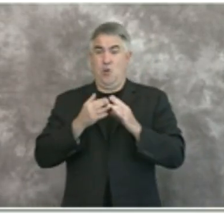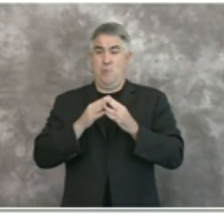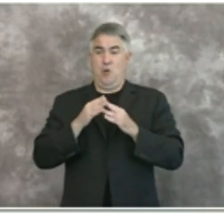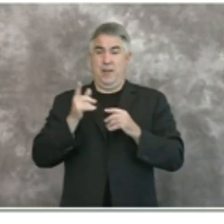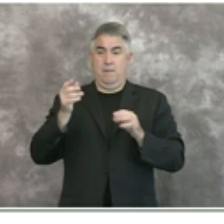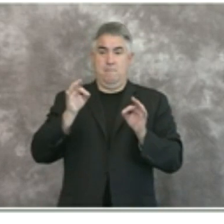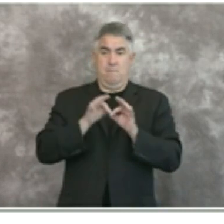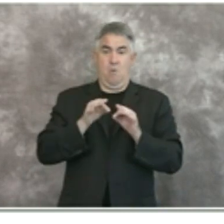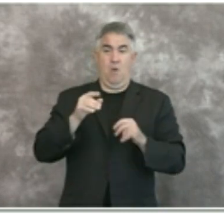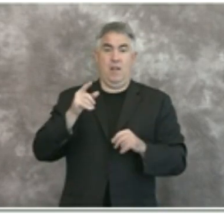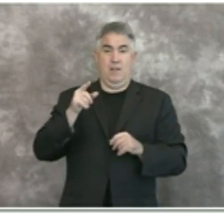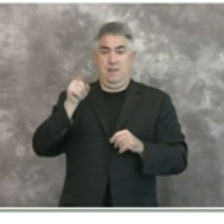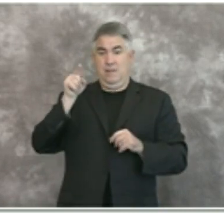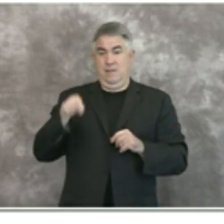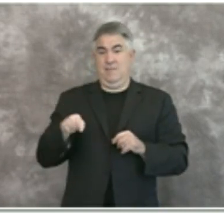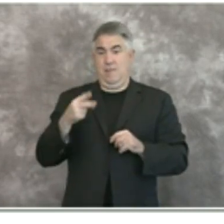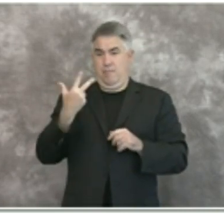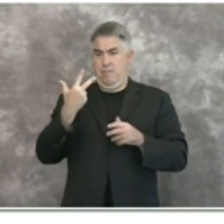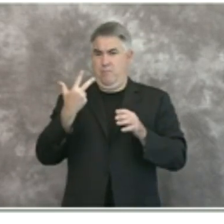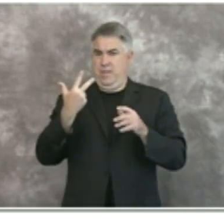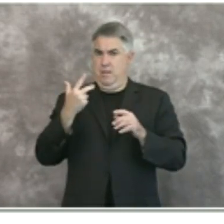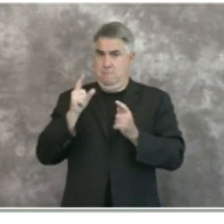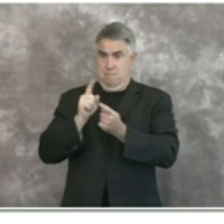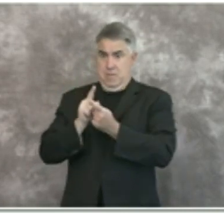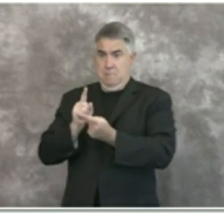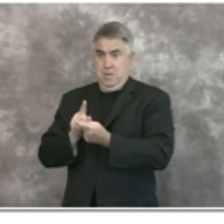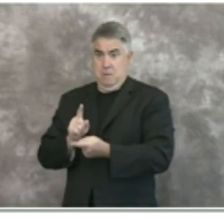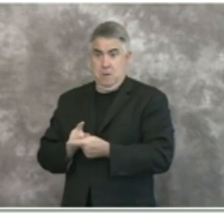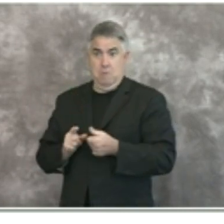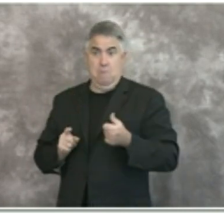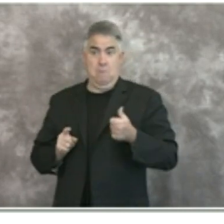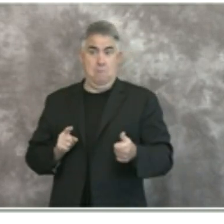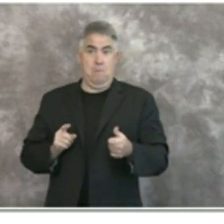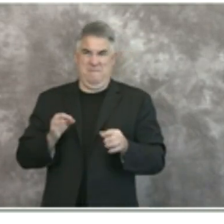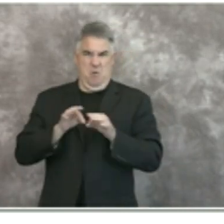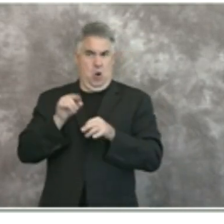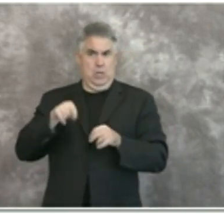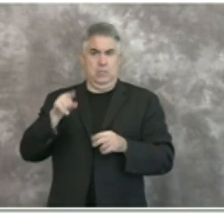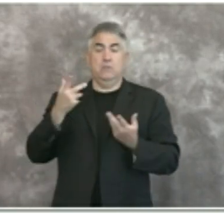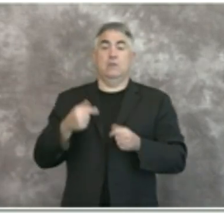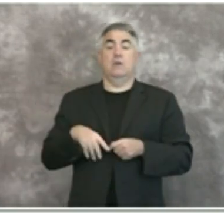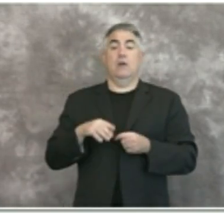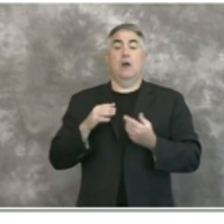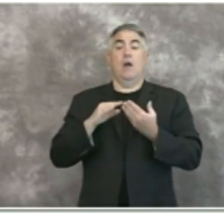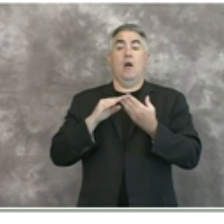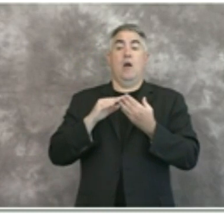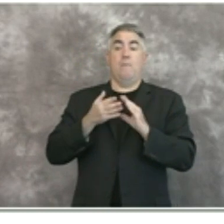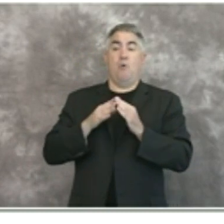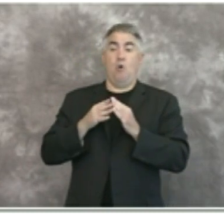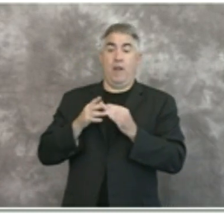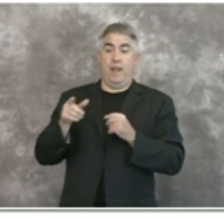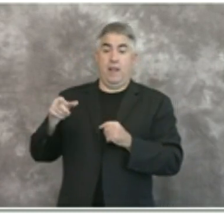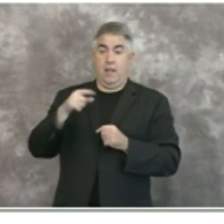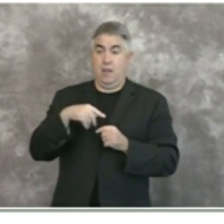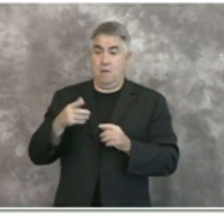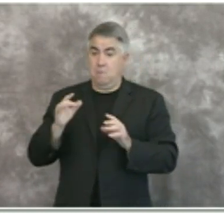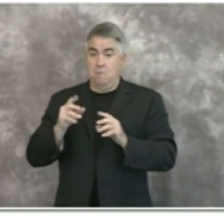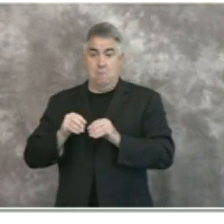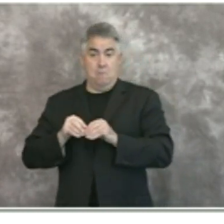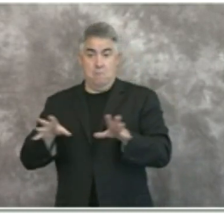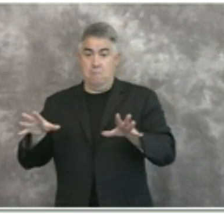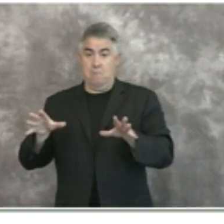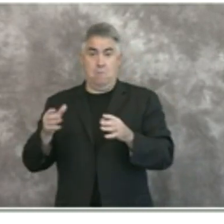criteria are met if any of these triggers are triggered then we would immediately take some remedial action